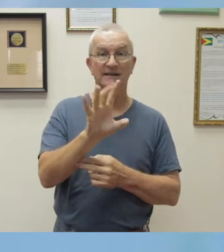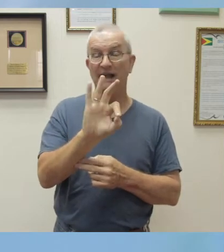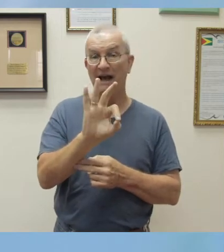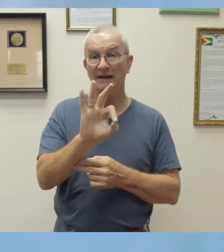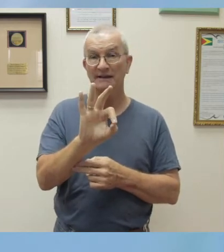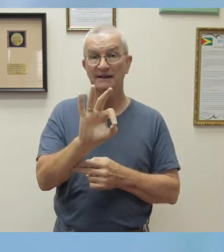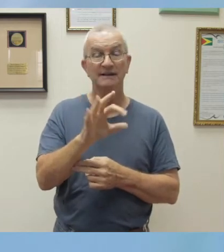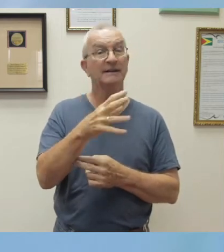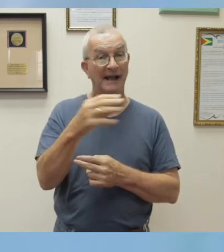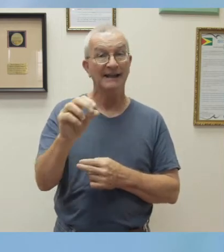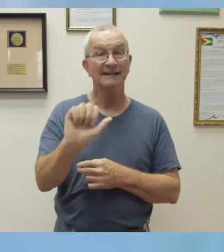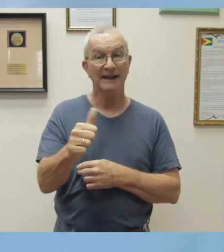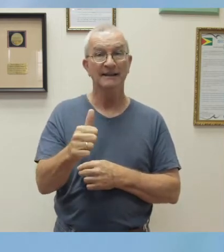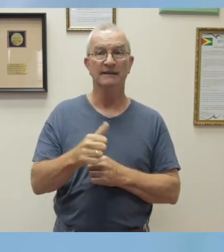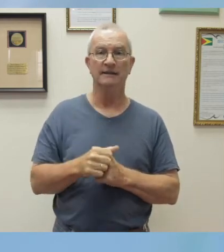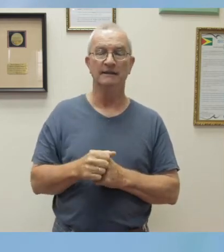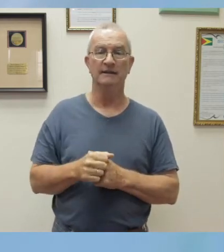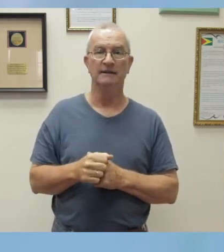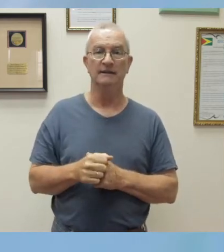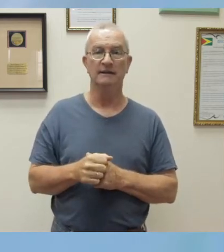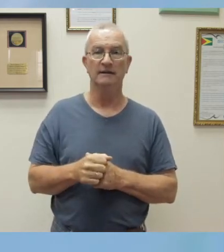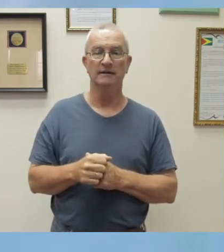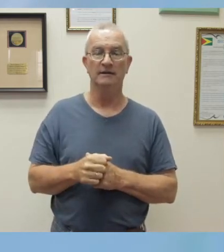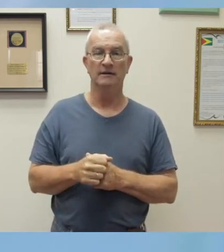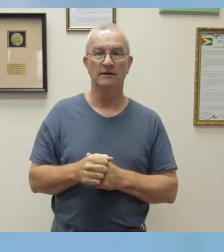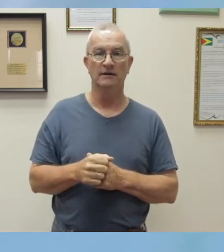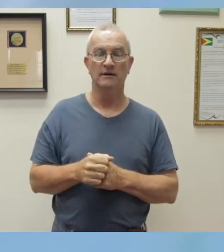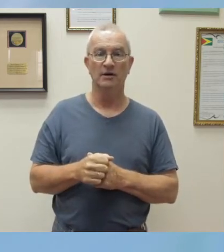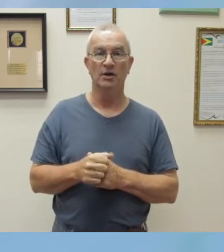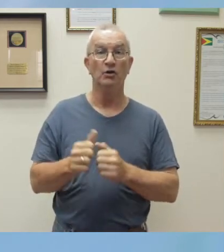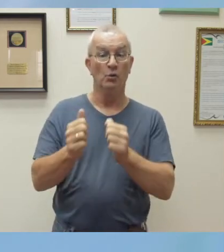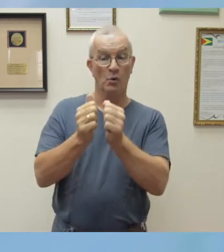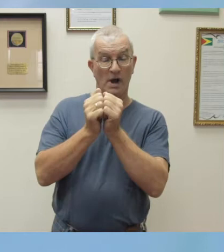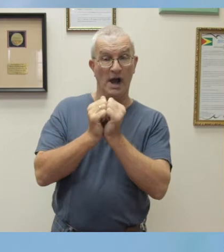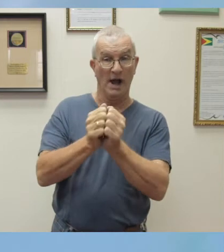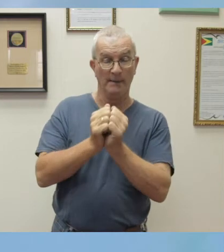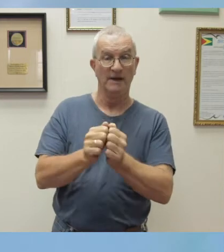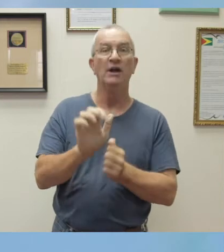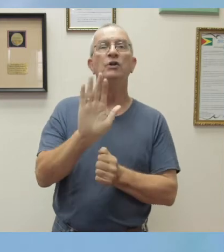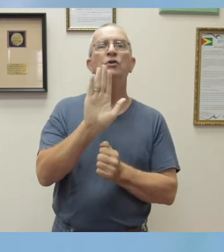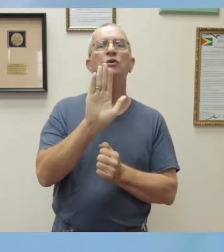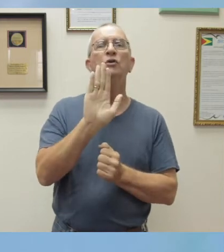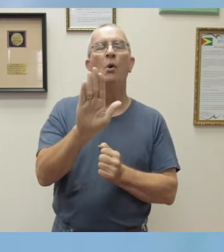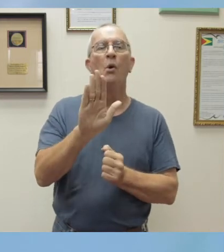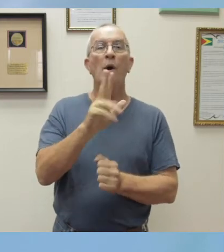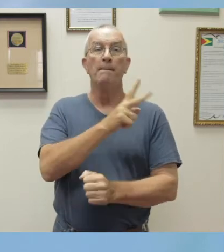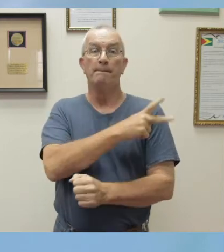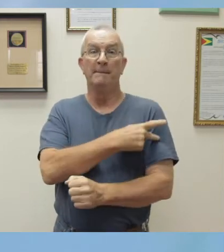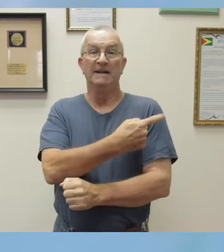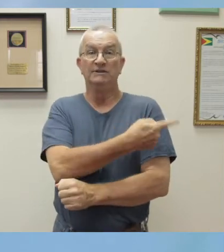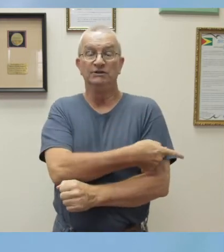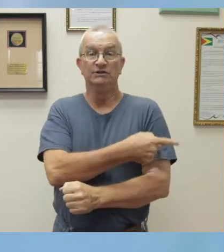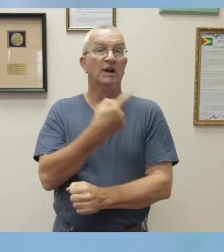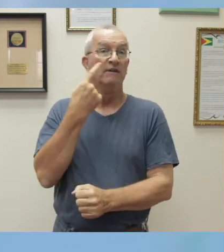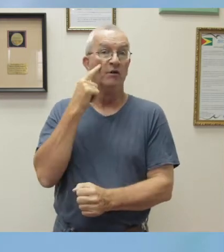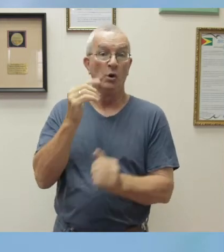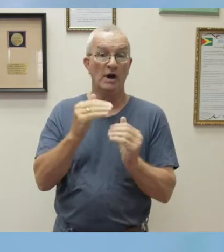10 to accompany your patients for higher levels of care.